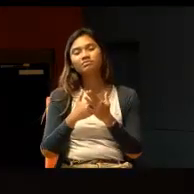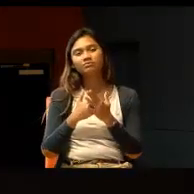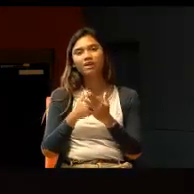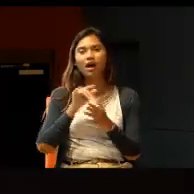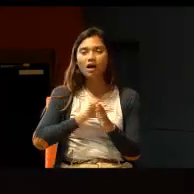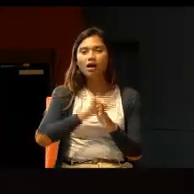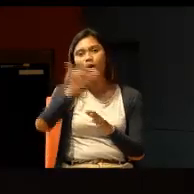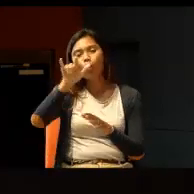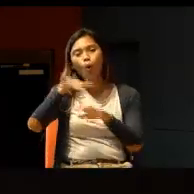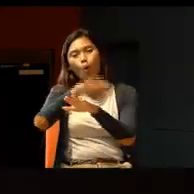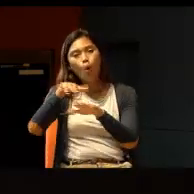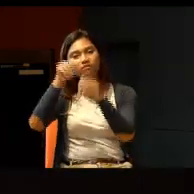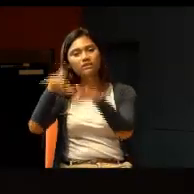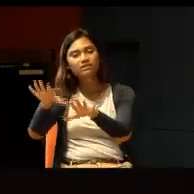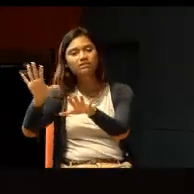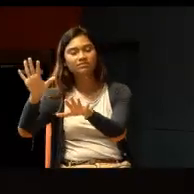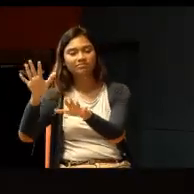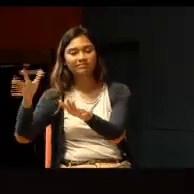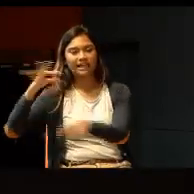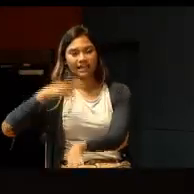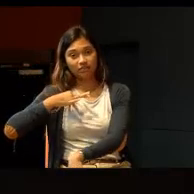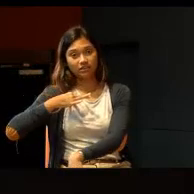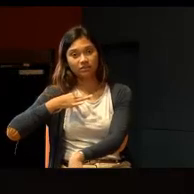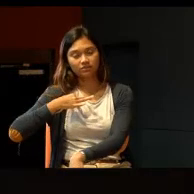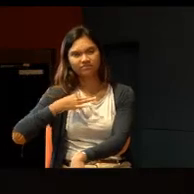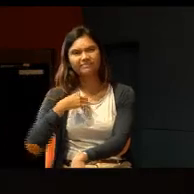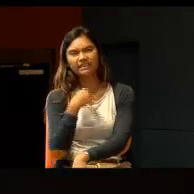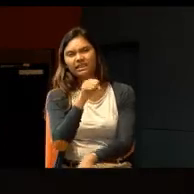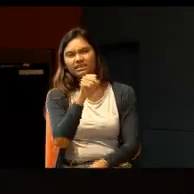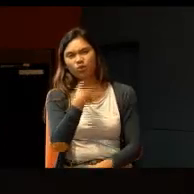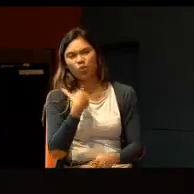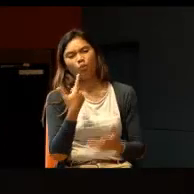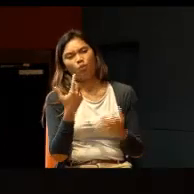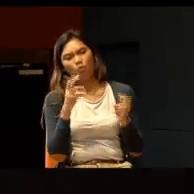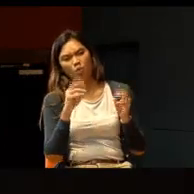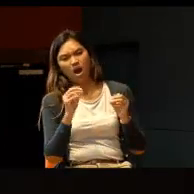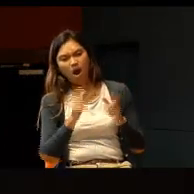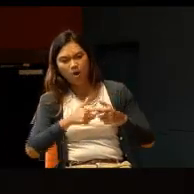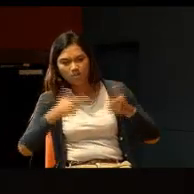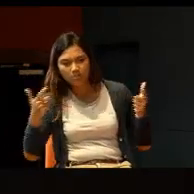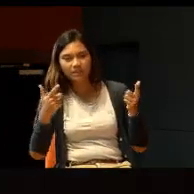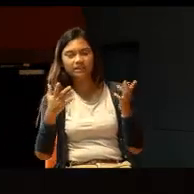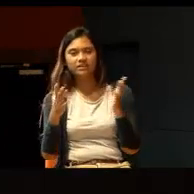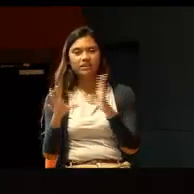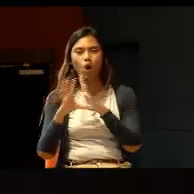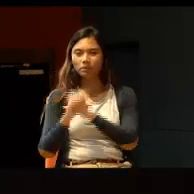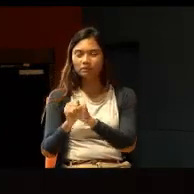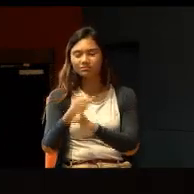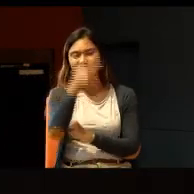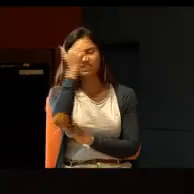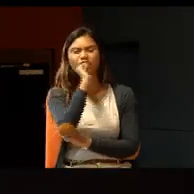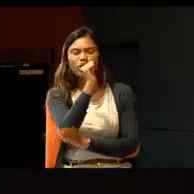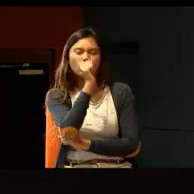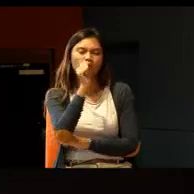volunteering, then it is a big deal, because it's not very common, it's not very usual.